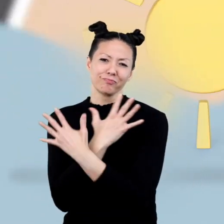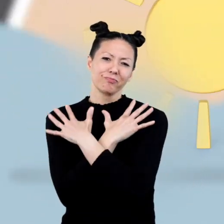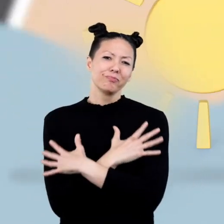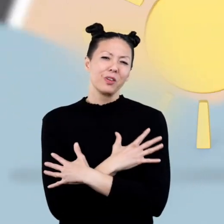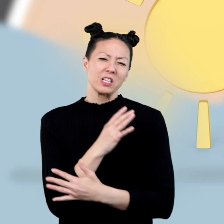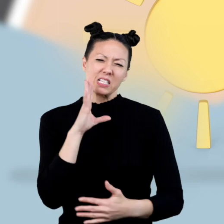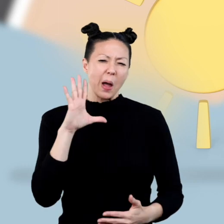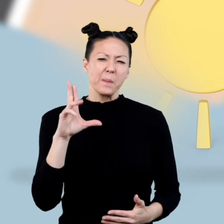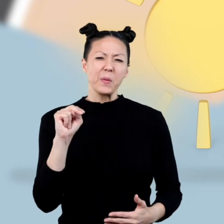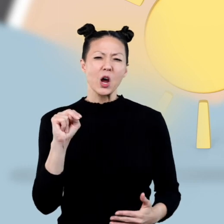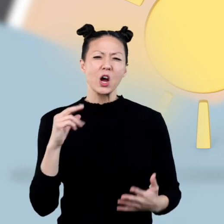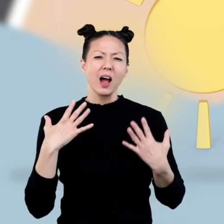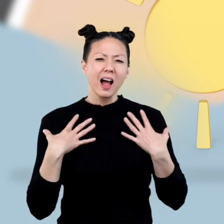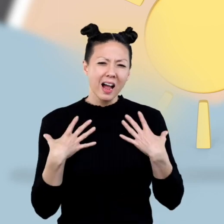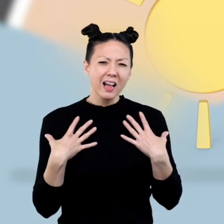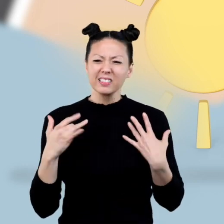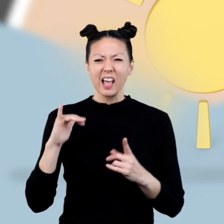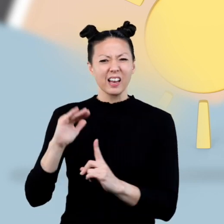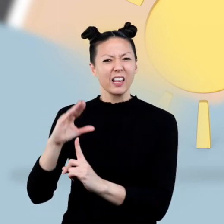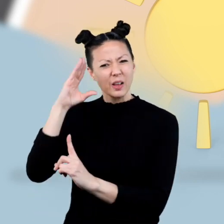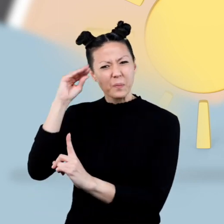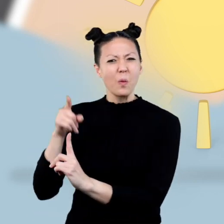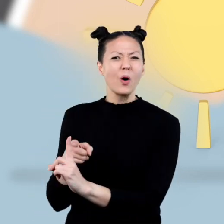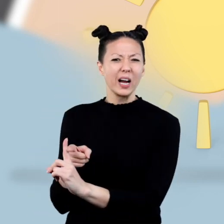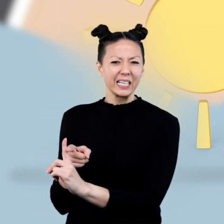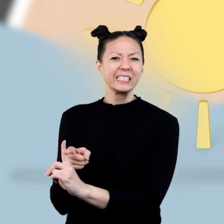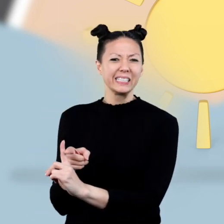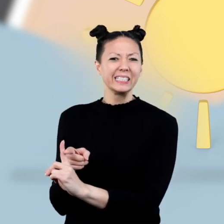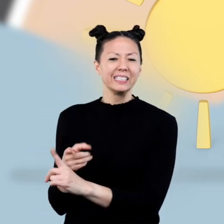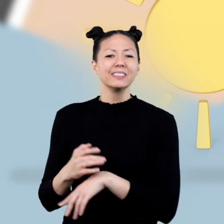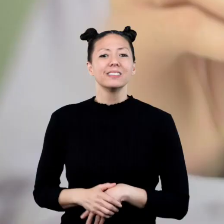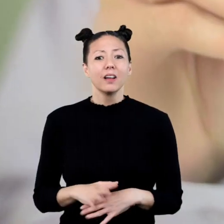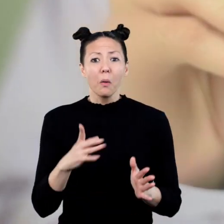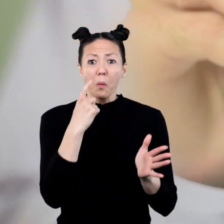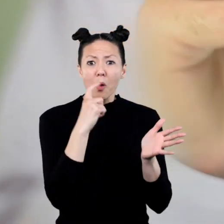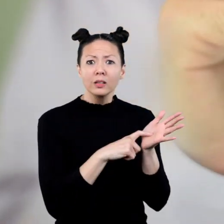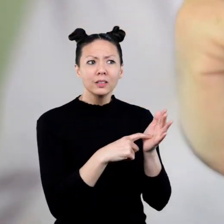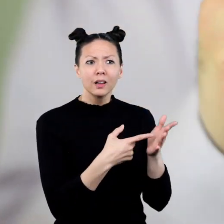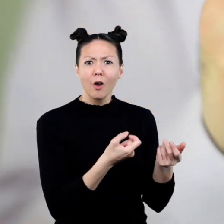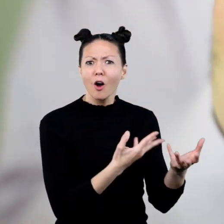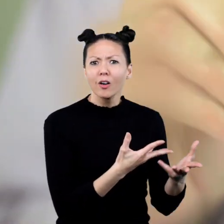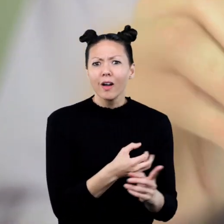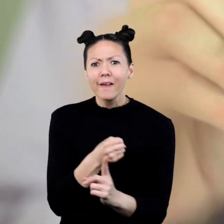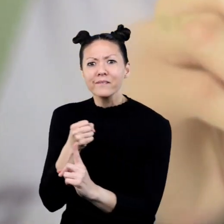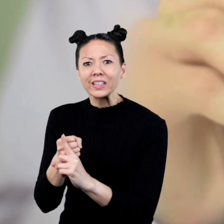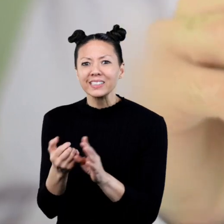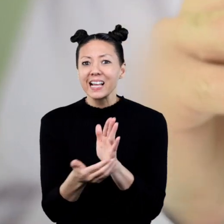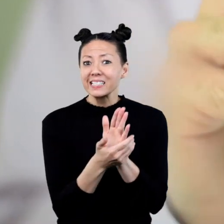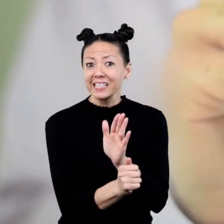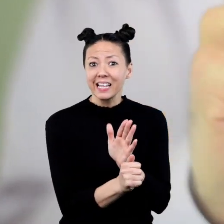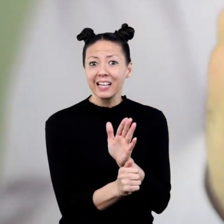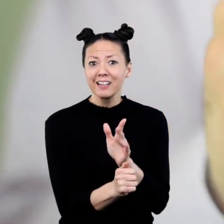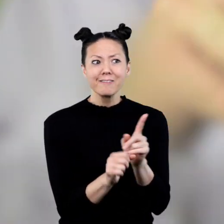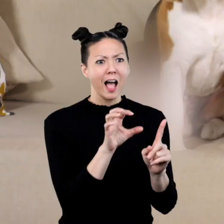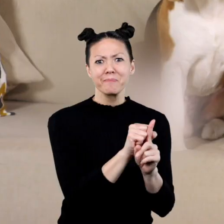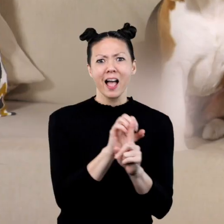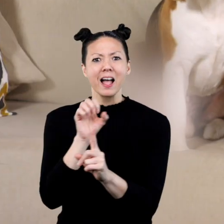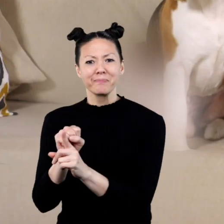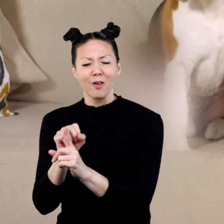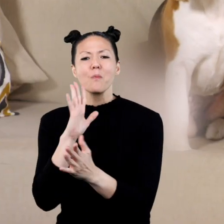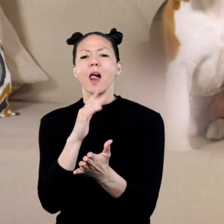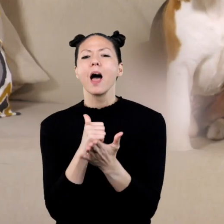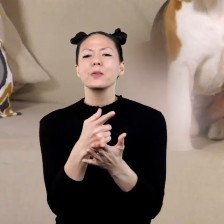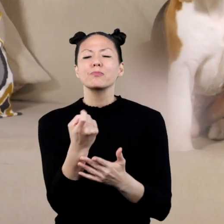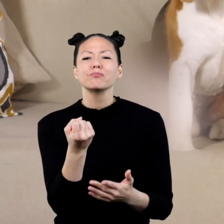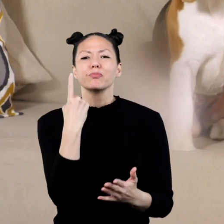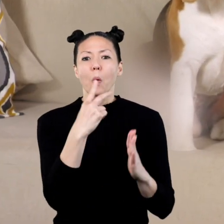You turn red or get a sunburn, just like the little boy. Recognizing cause and effect is a skill that will